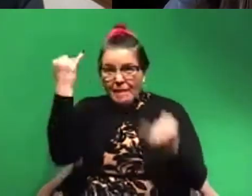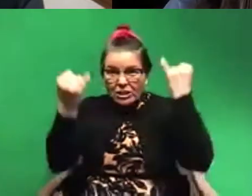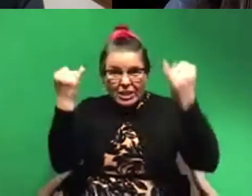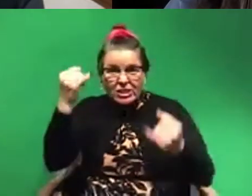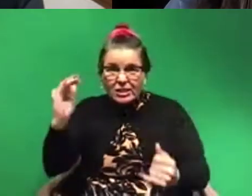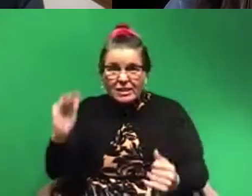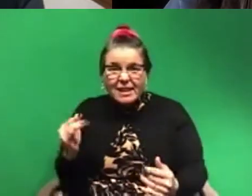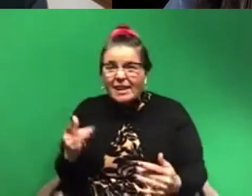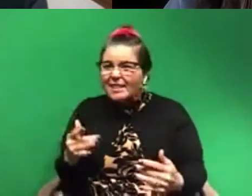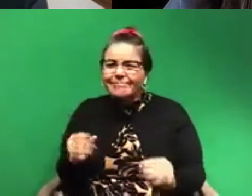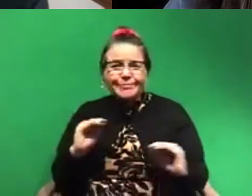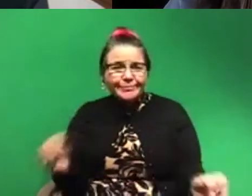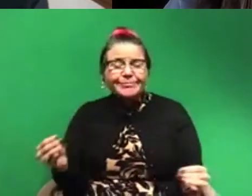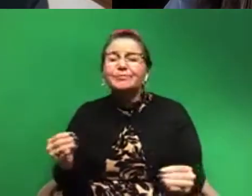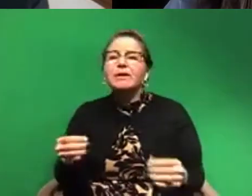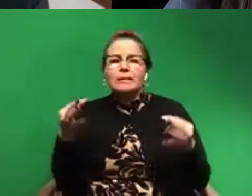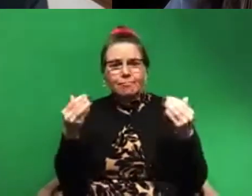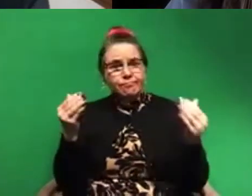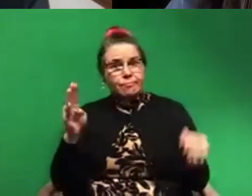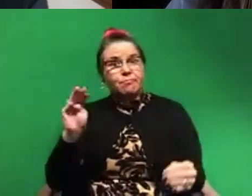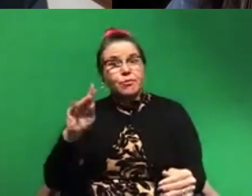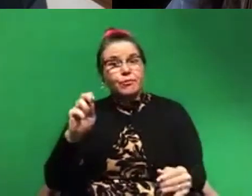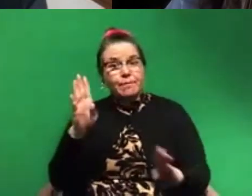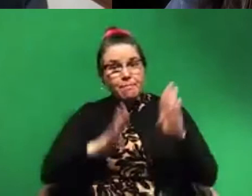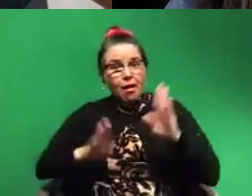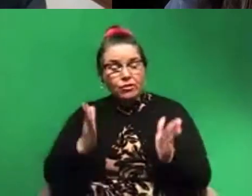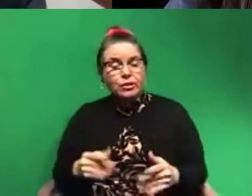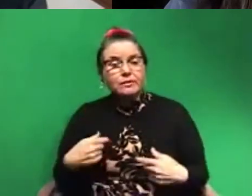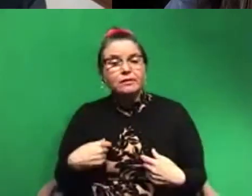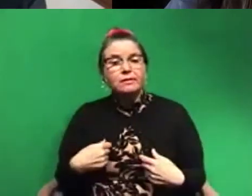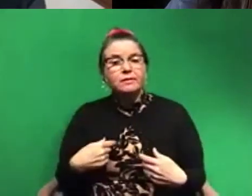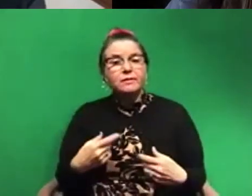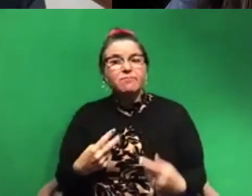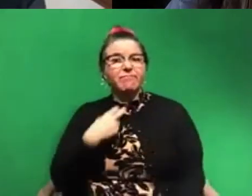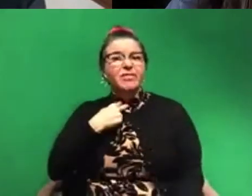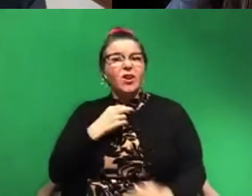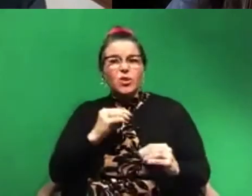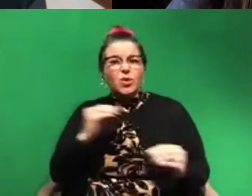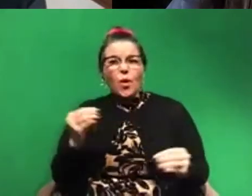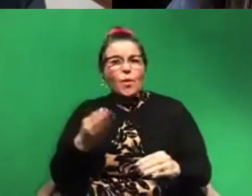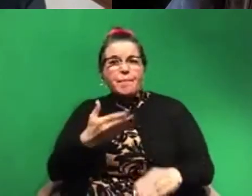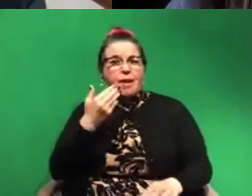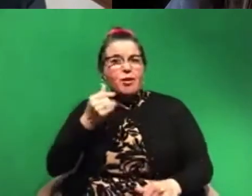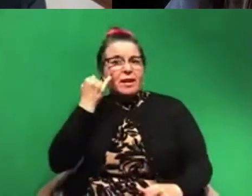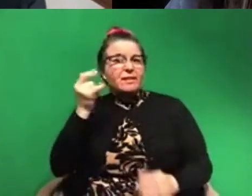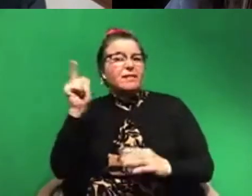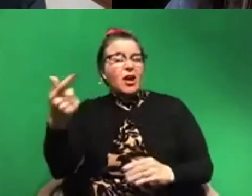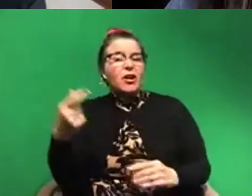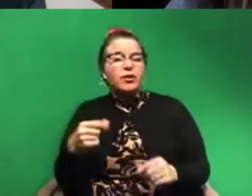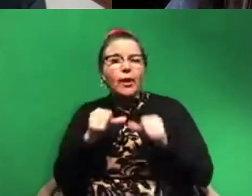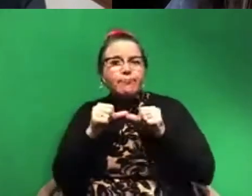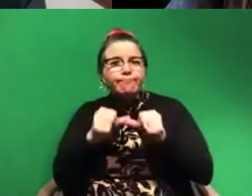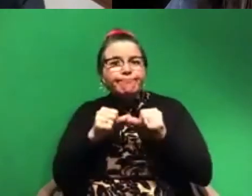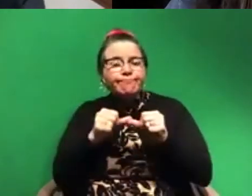I never had a better idea. That was it. And I just kept doing it. I'm still doing it. So I